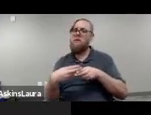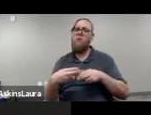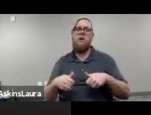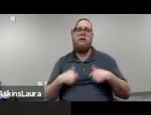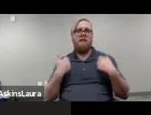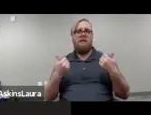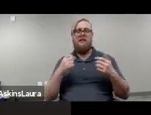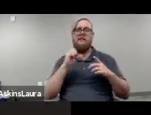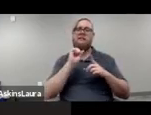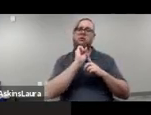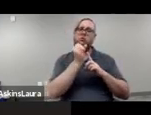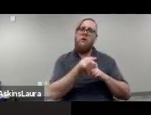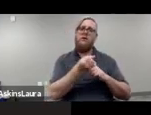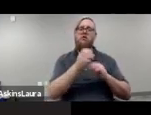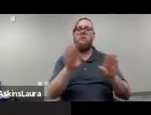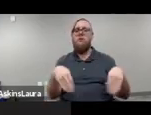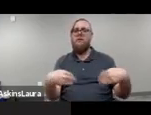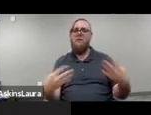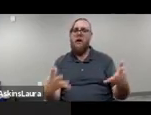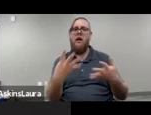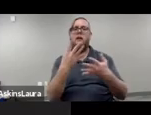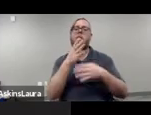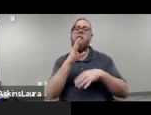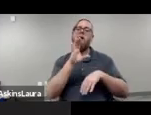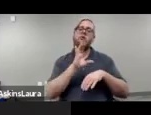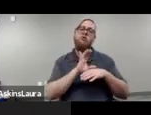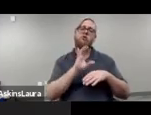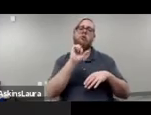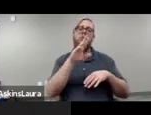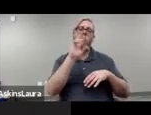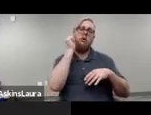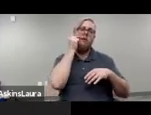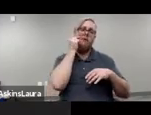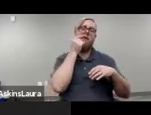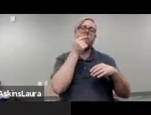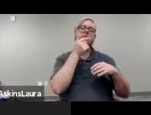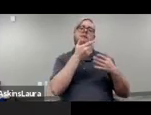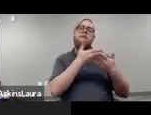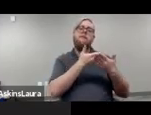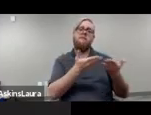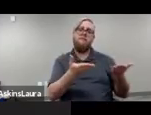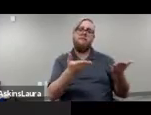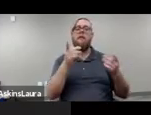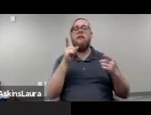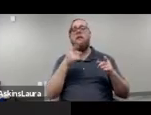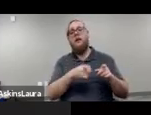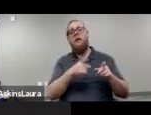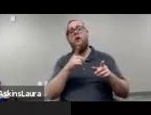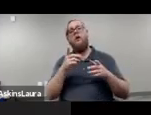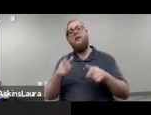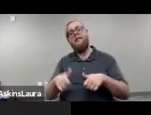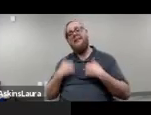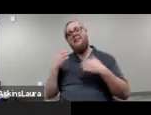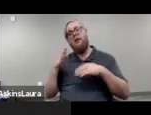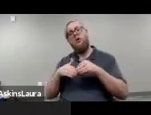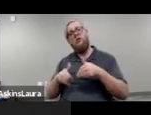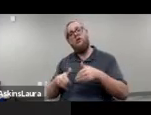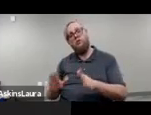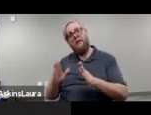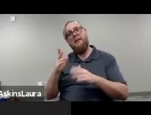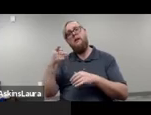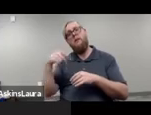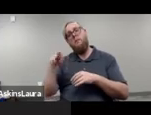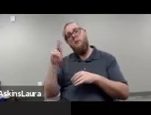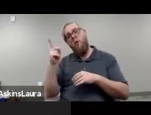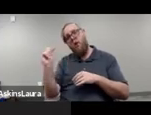arrangements provided either by charitable organizations or government programs. Rather, they're living on the streets, in